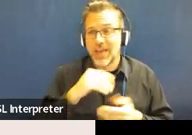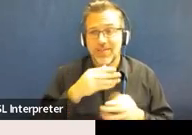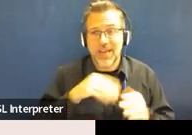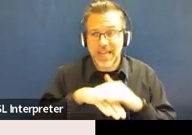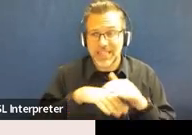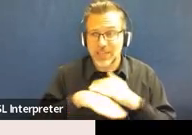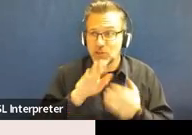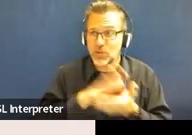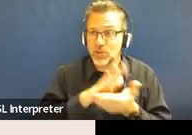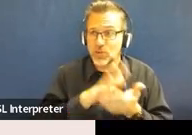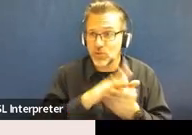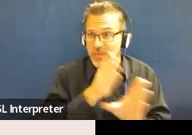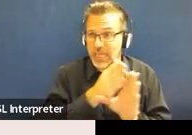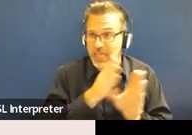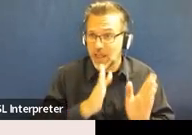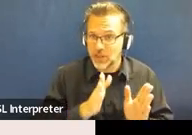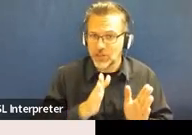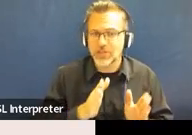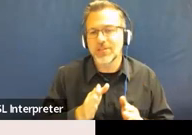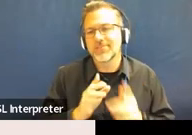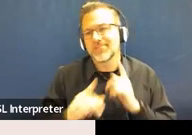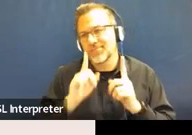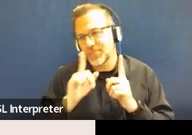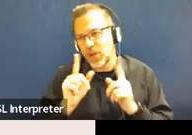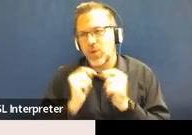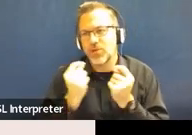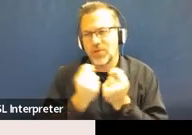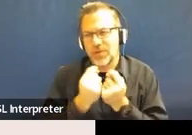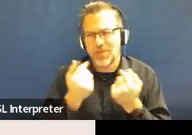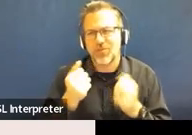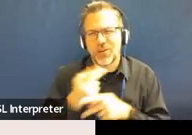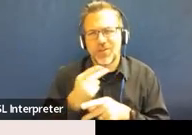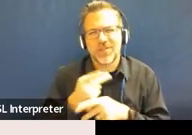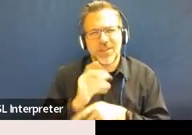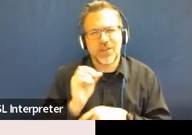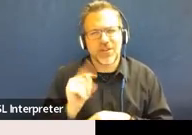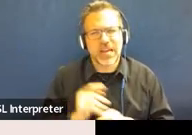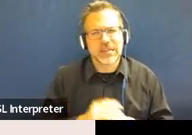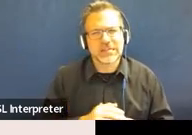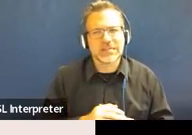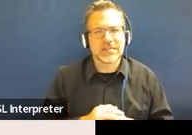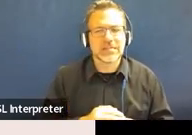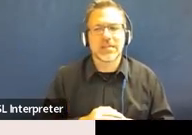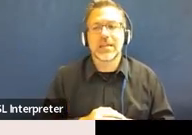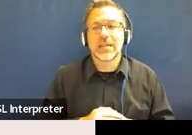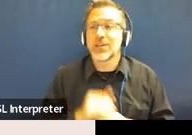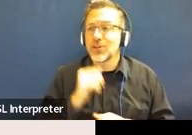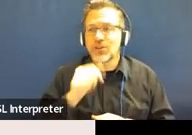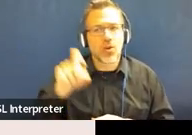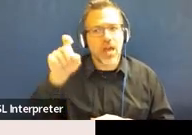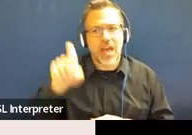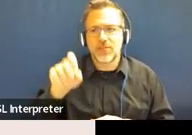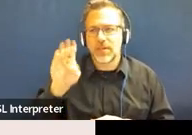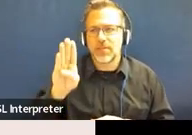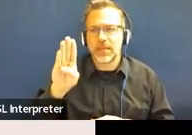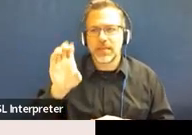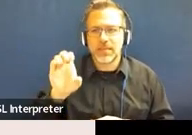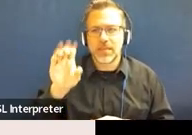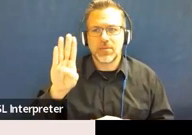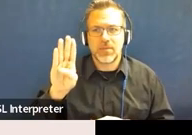I would talk to your team and try to figure that piece out. It does not have to be a BCBA.